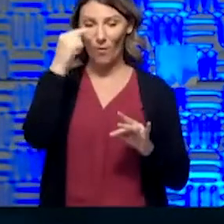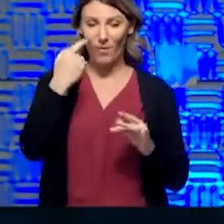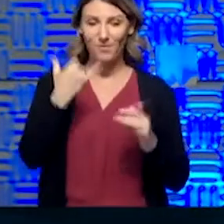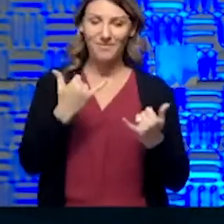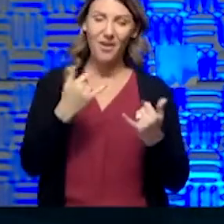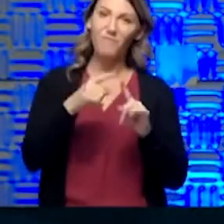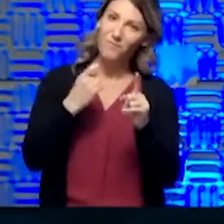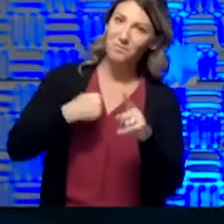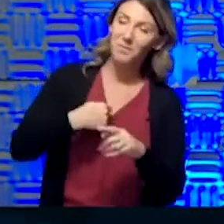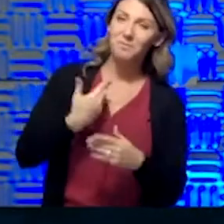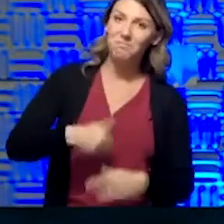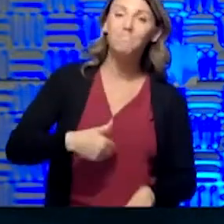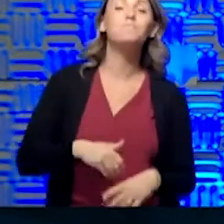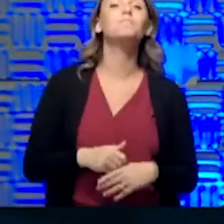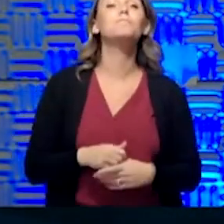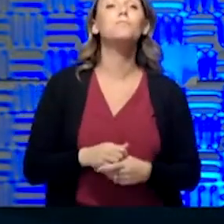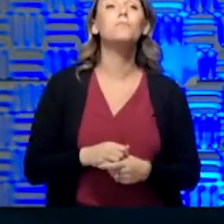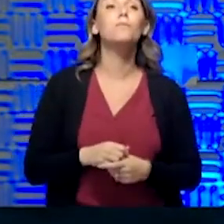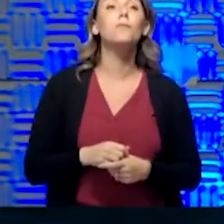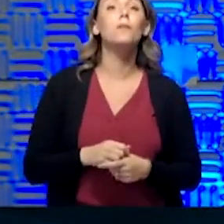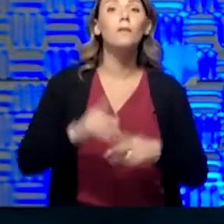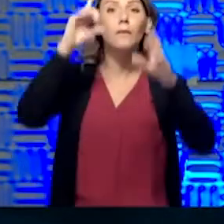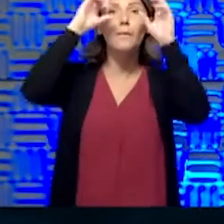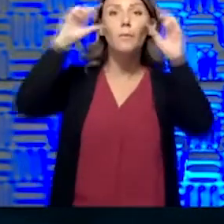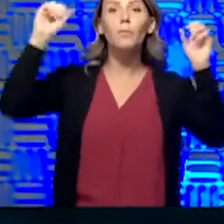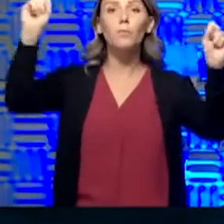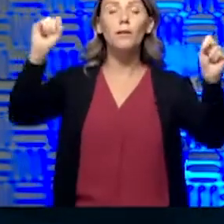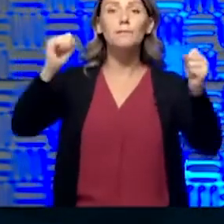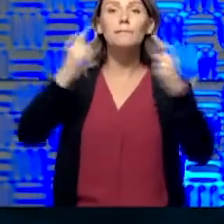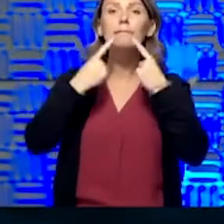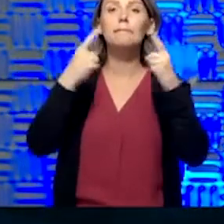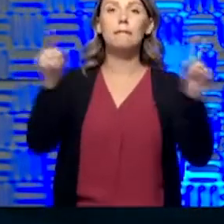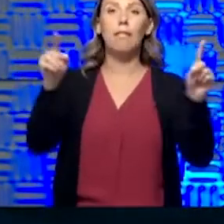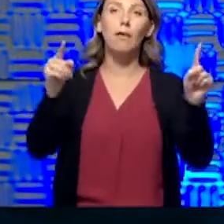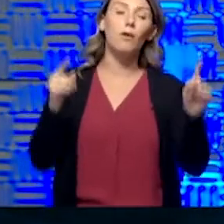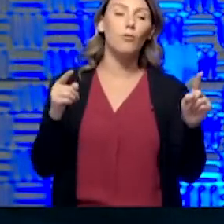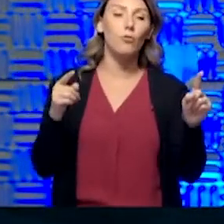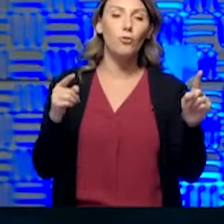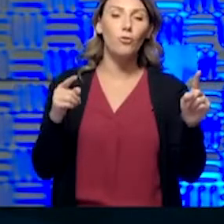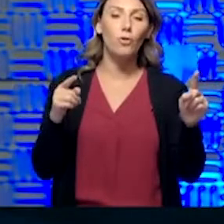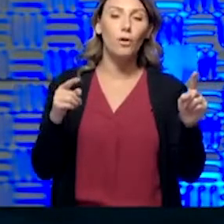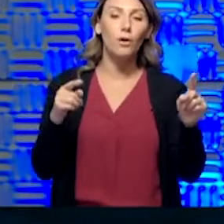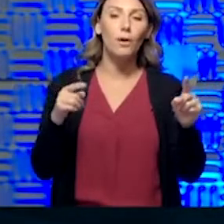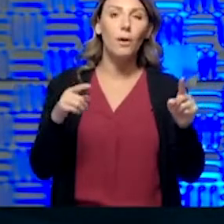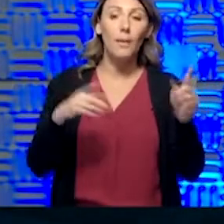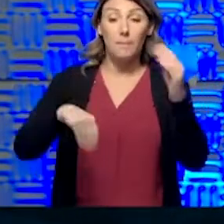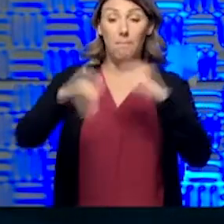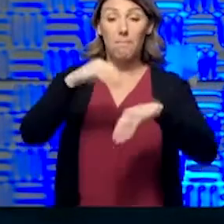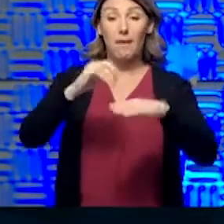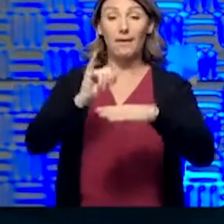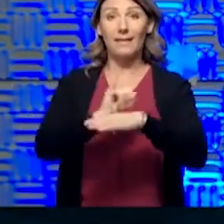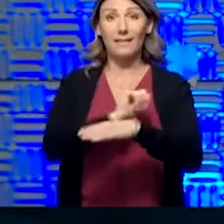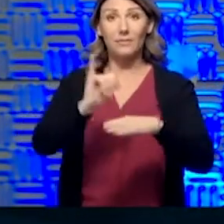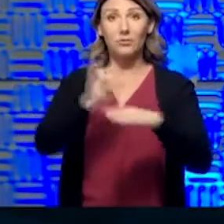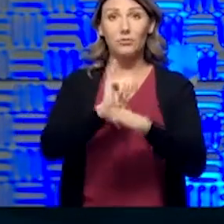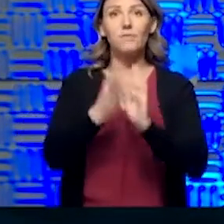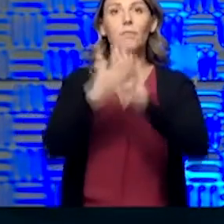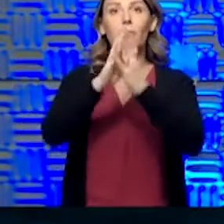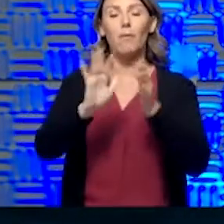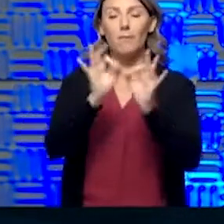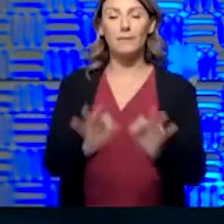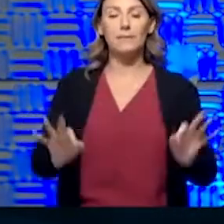the fact that the president declared the packing industries to be essential businesses